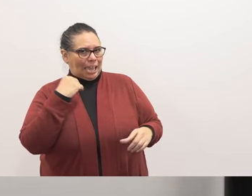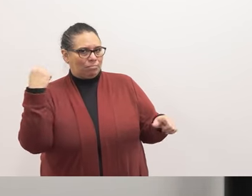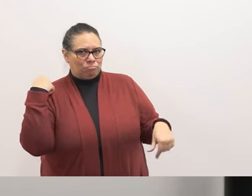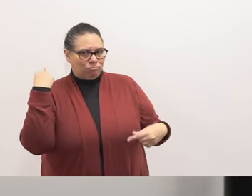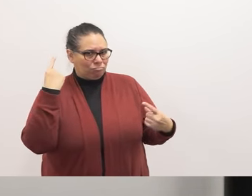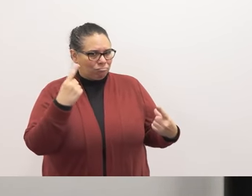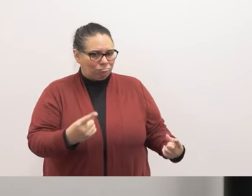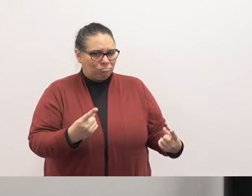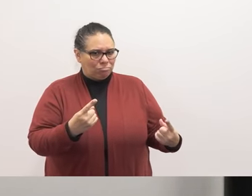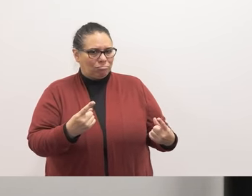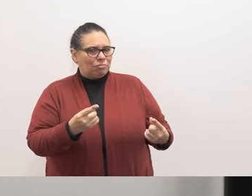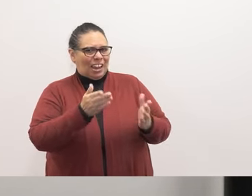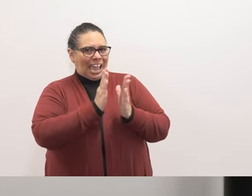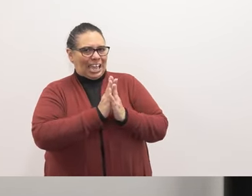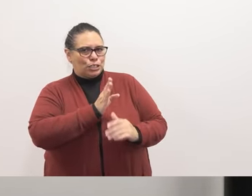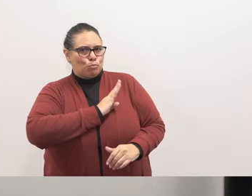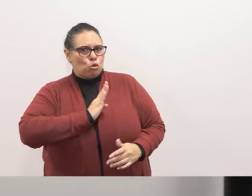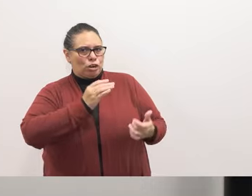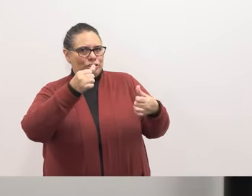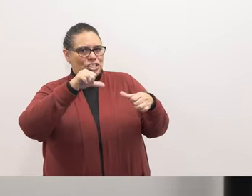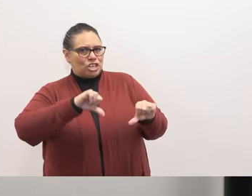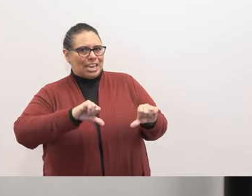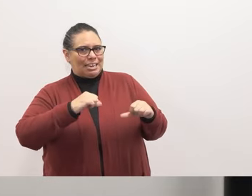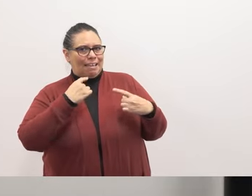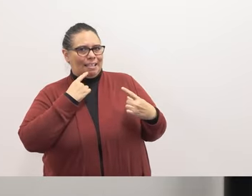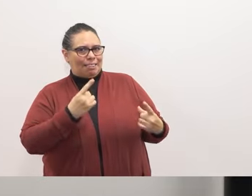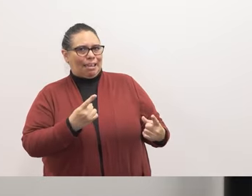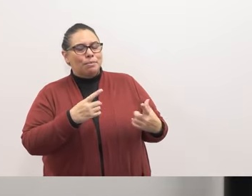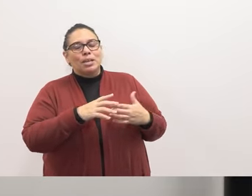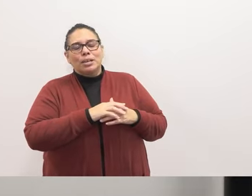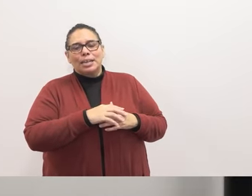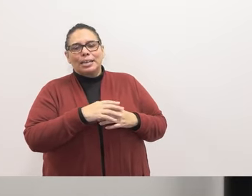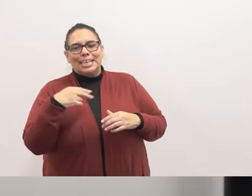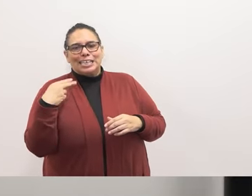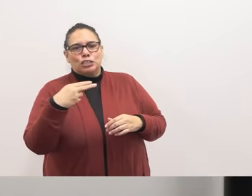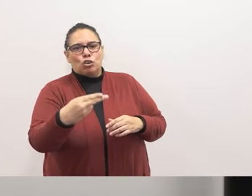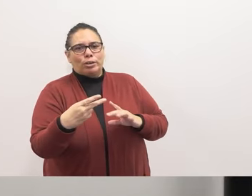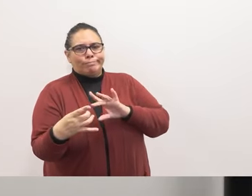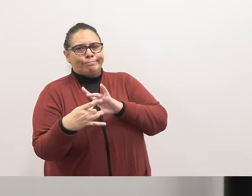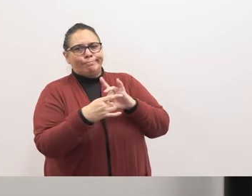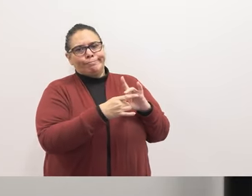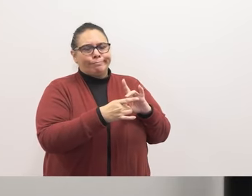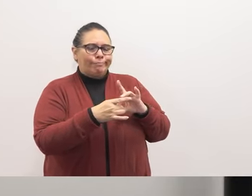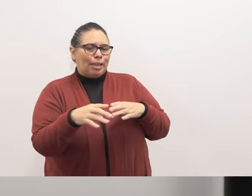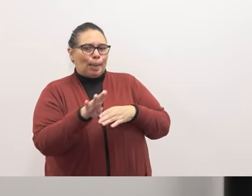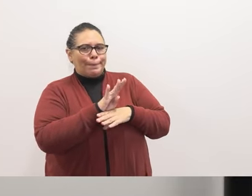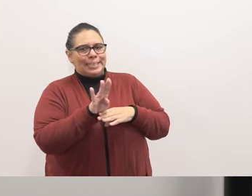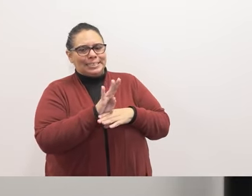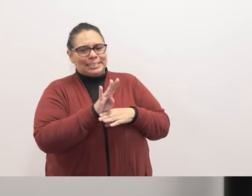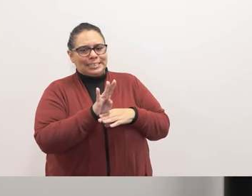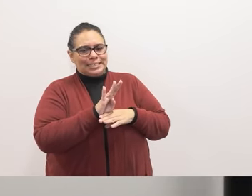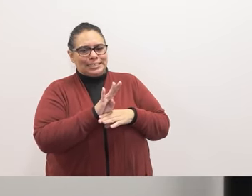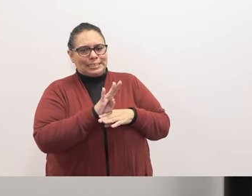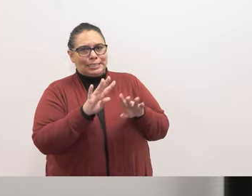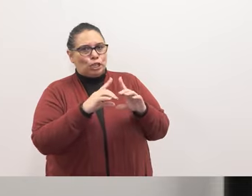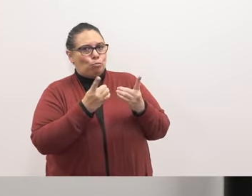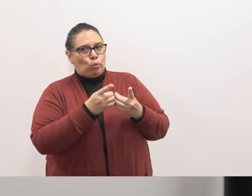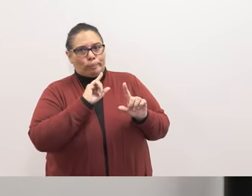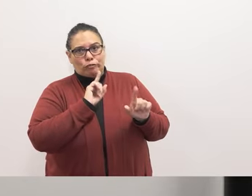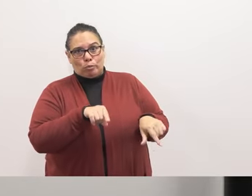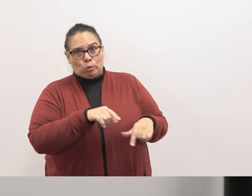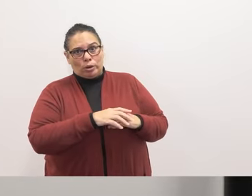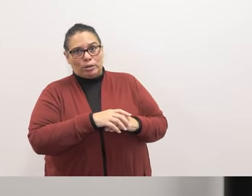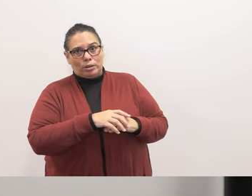while or reject asking the board to reject a claim, but it is historically been part of the business, uh, business department report.